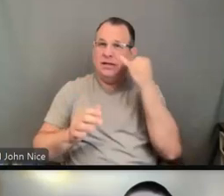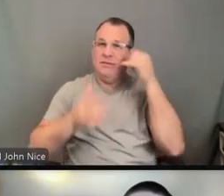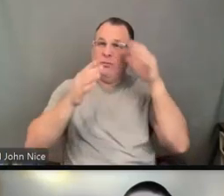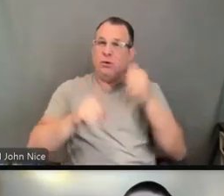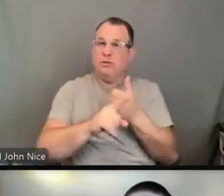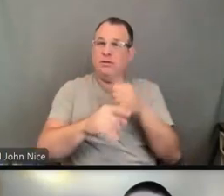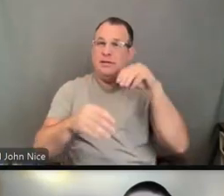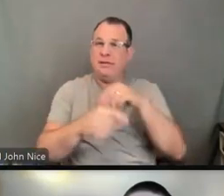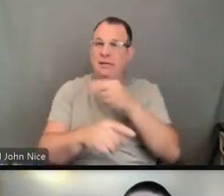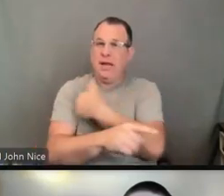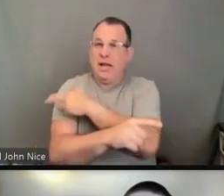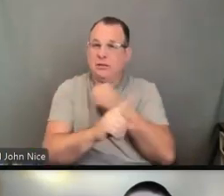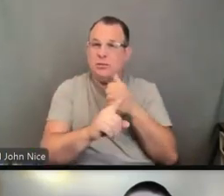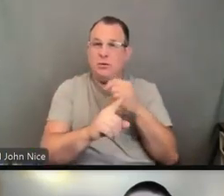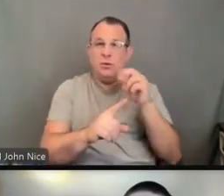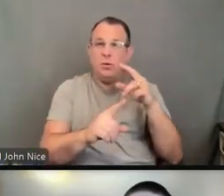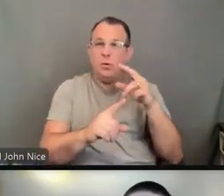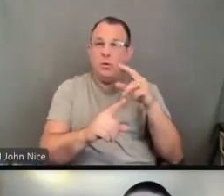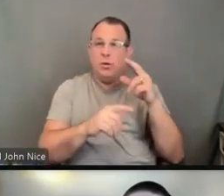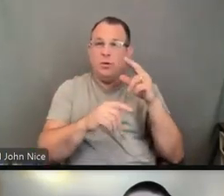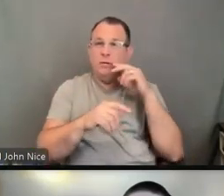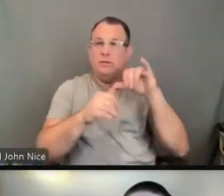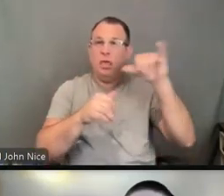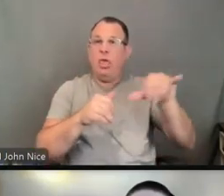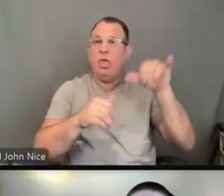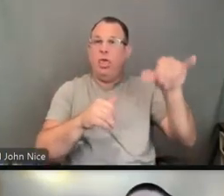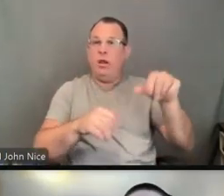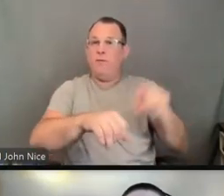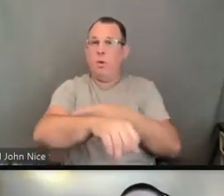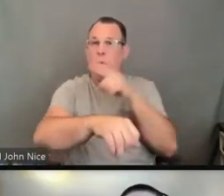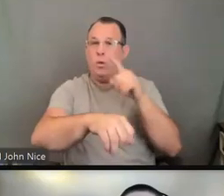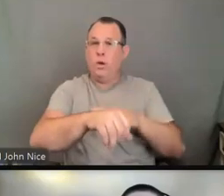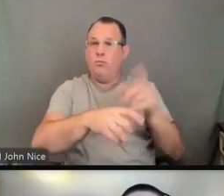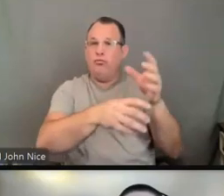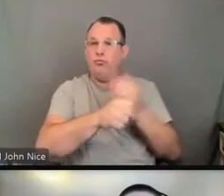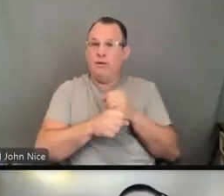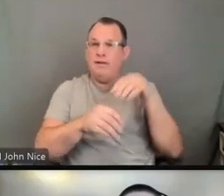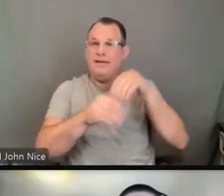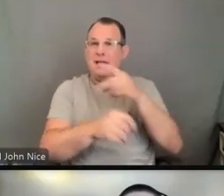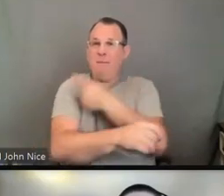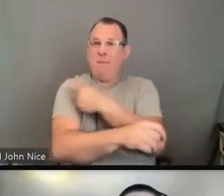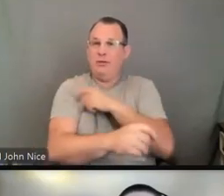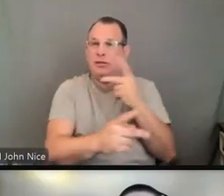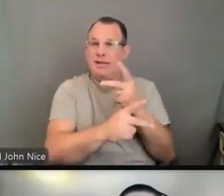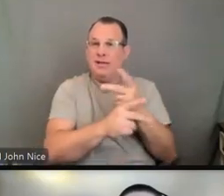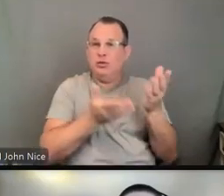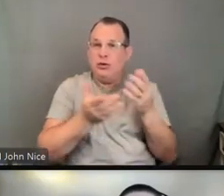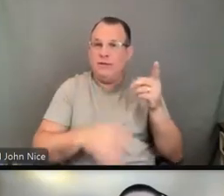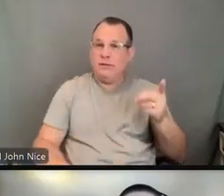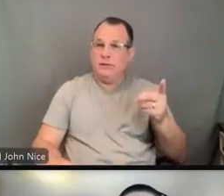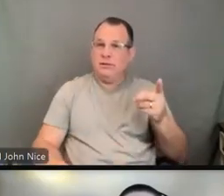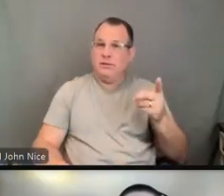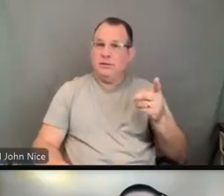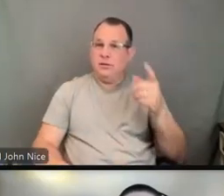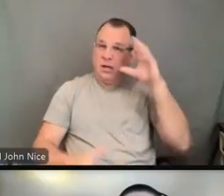facility for a longer period of time receiving inpatient services. So I believe that's what the question is